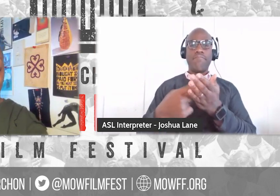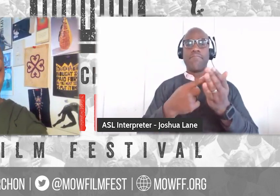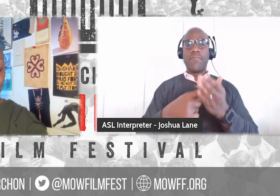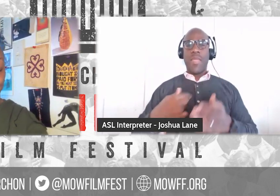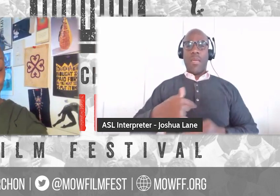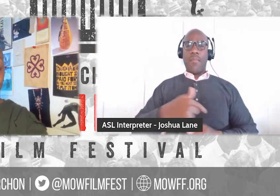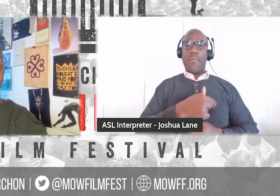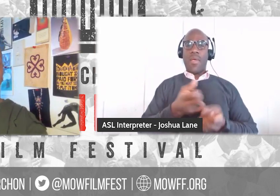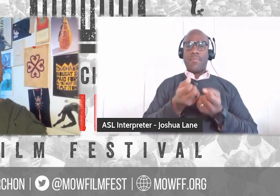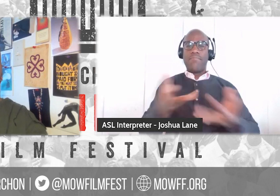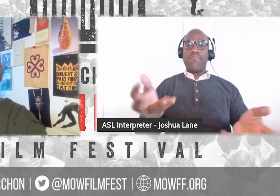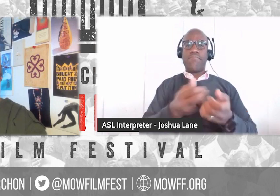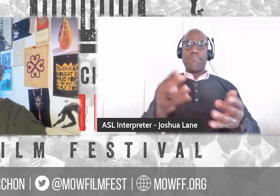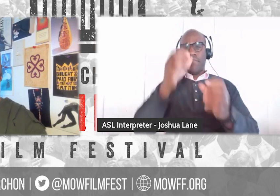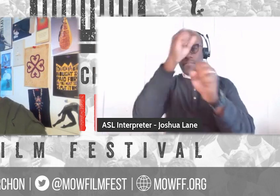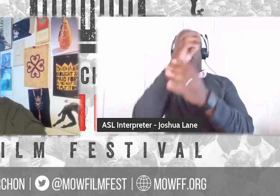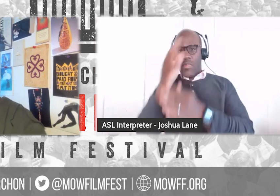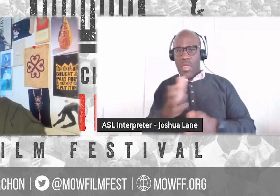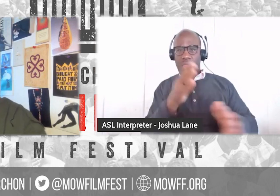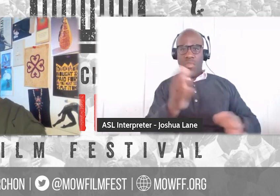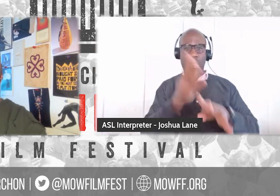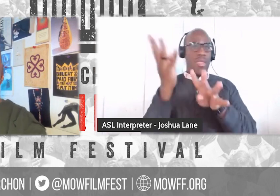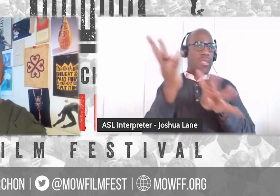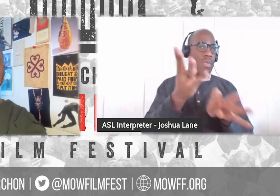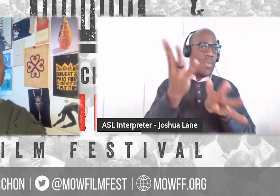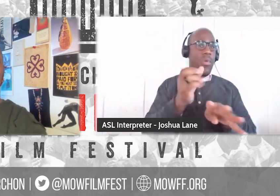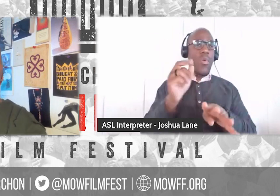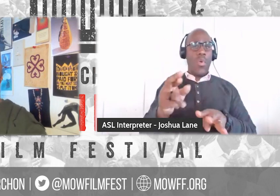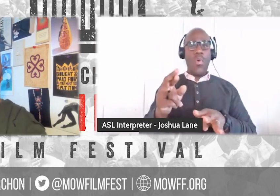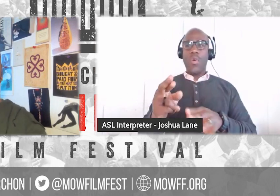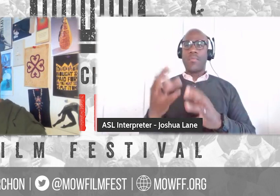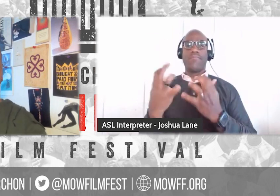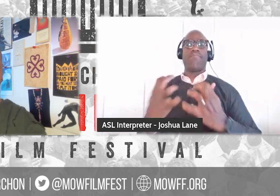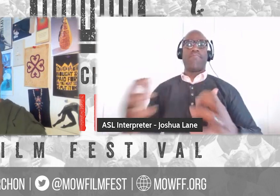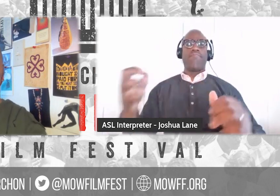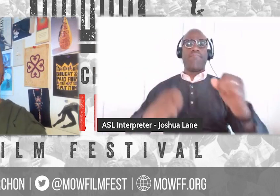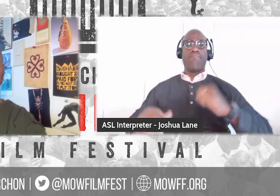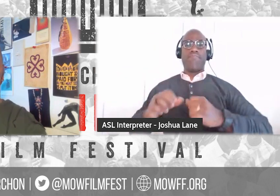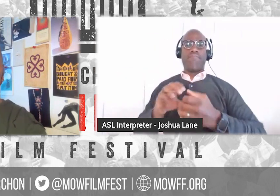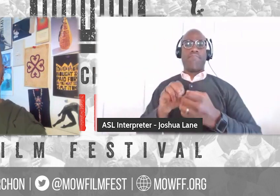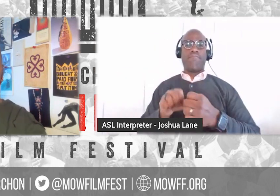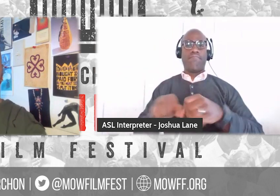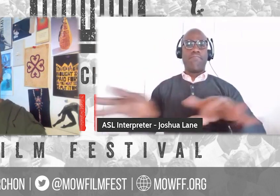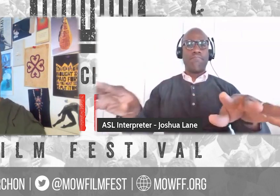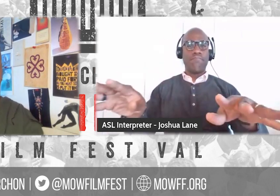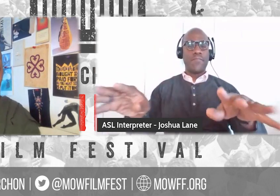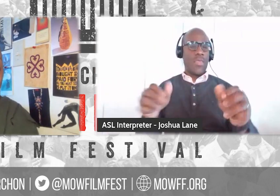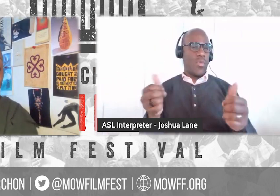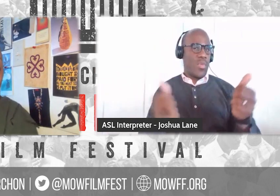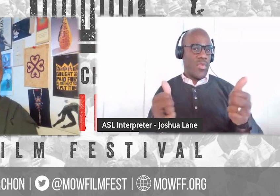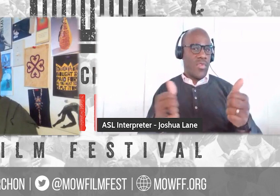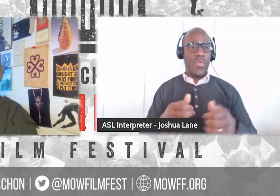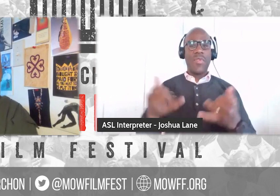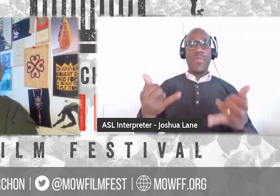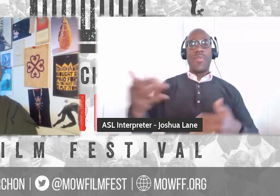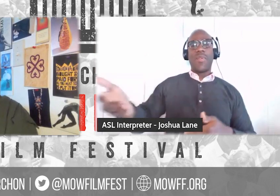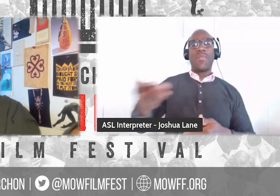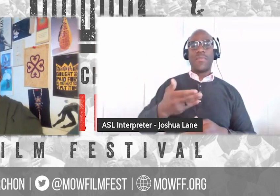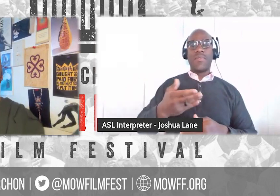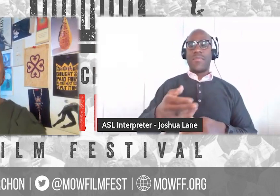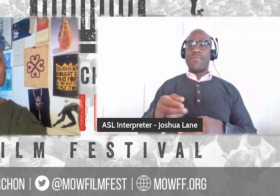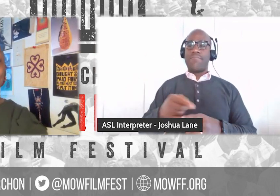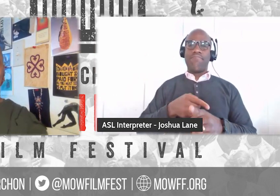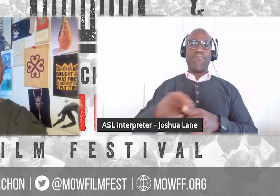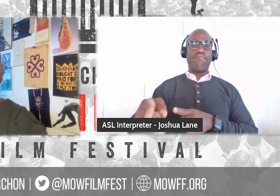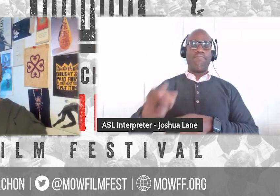releasing? And with us today is a prolific, award-winning filmmaker and educator. We